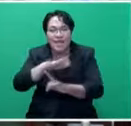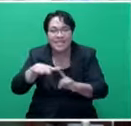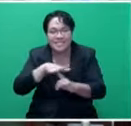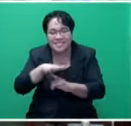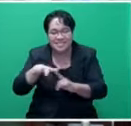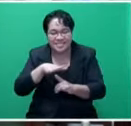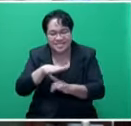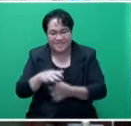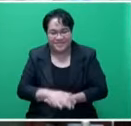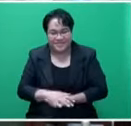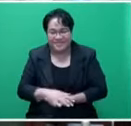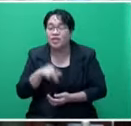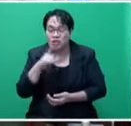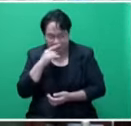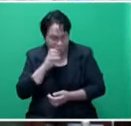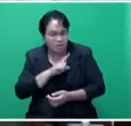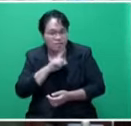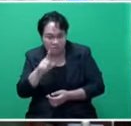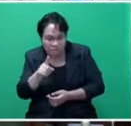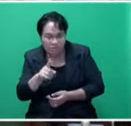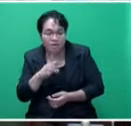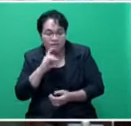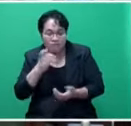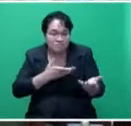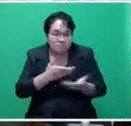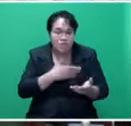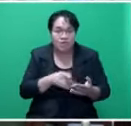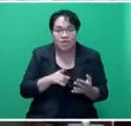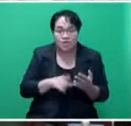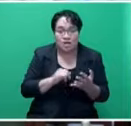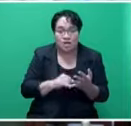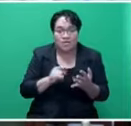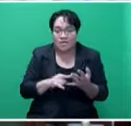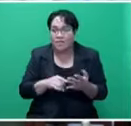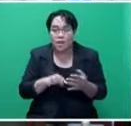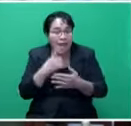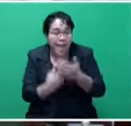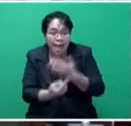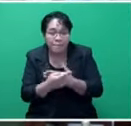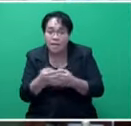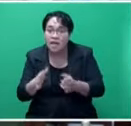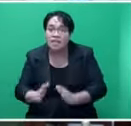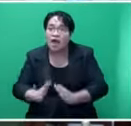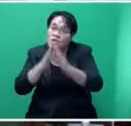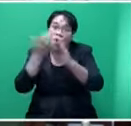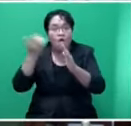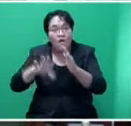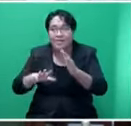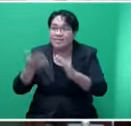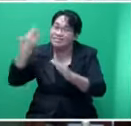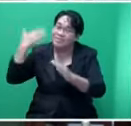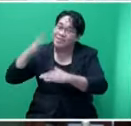people will go if we have facilitation through USO what will happen to all those towers already put up all the